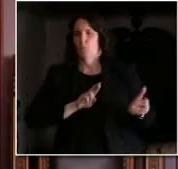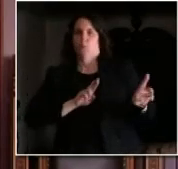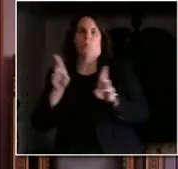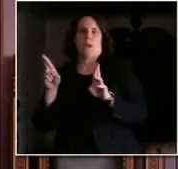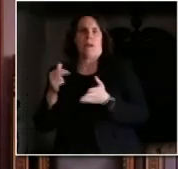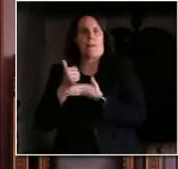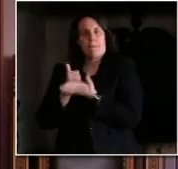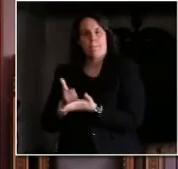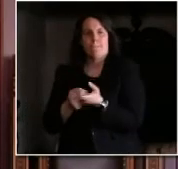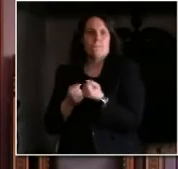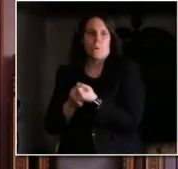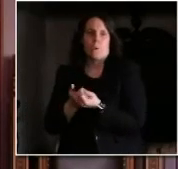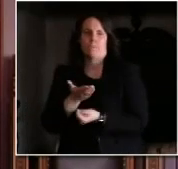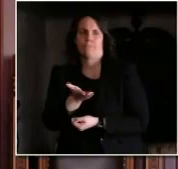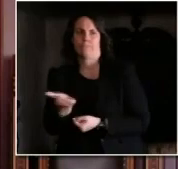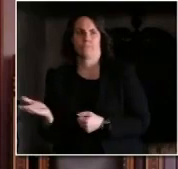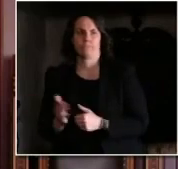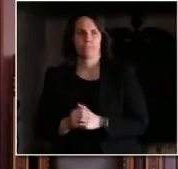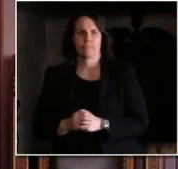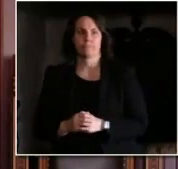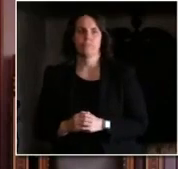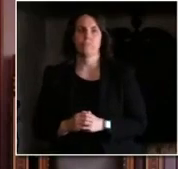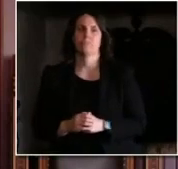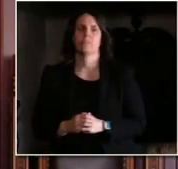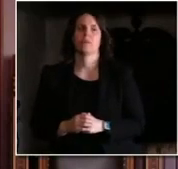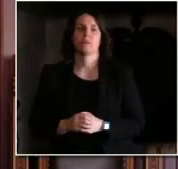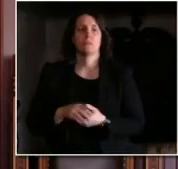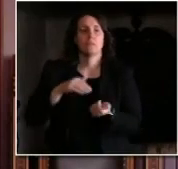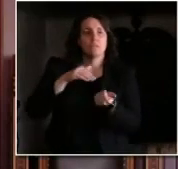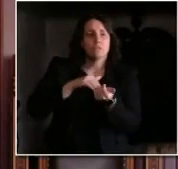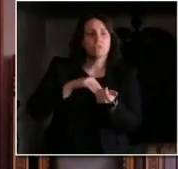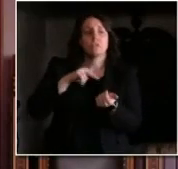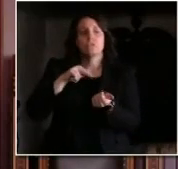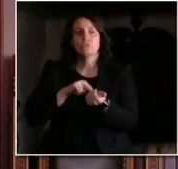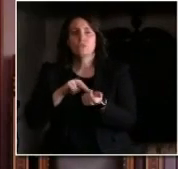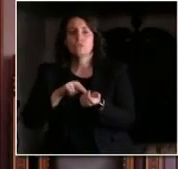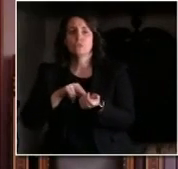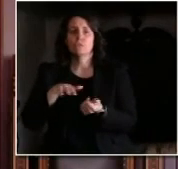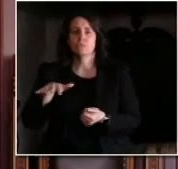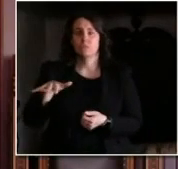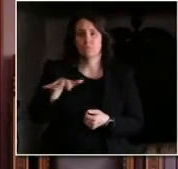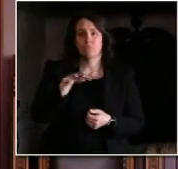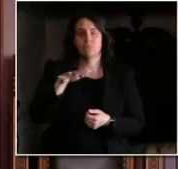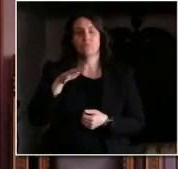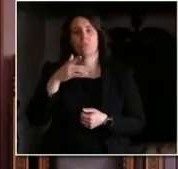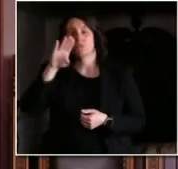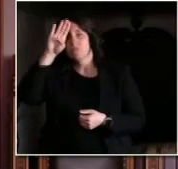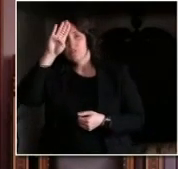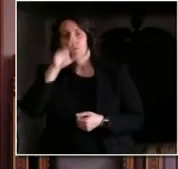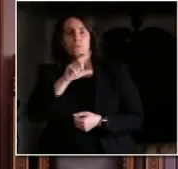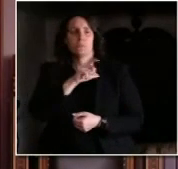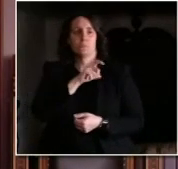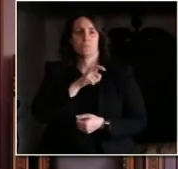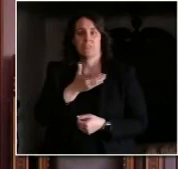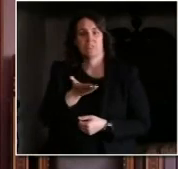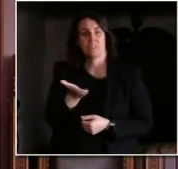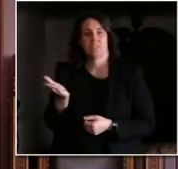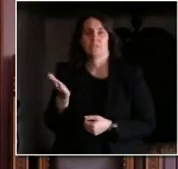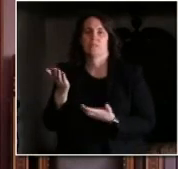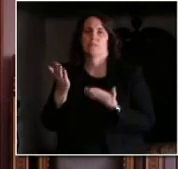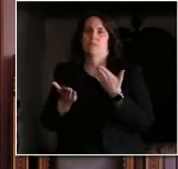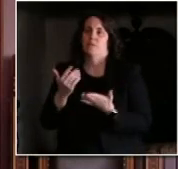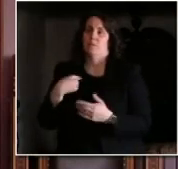first line people may need the help that they've been giving to the COVID-19